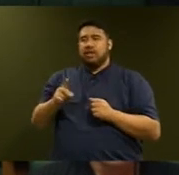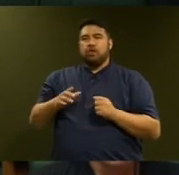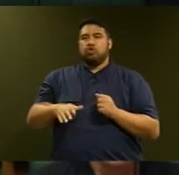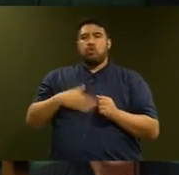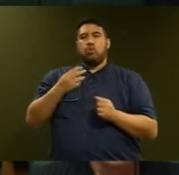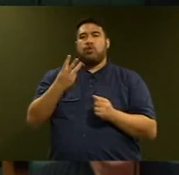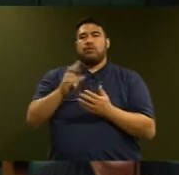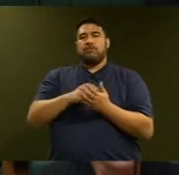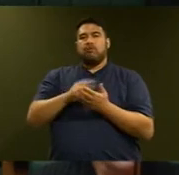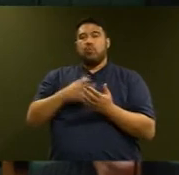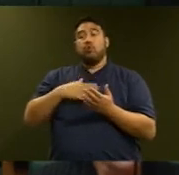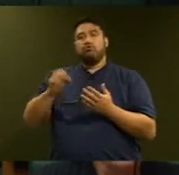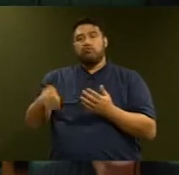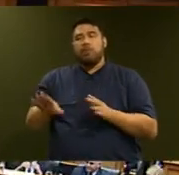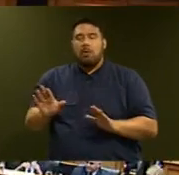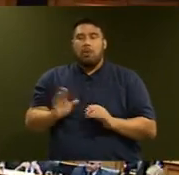forward in the short term.